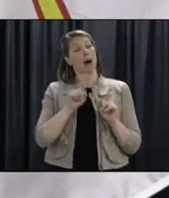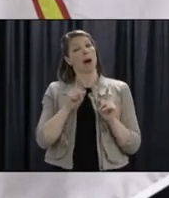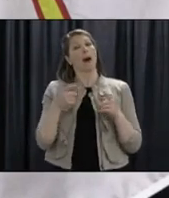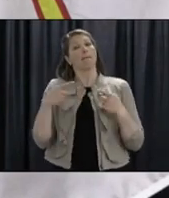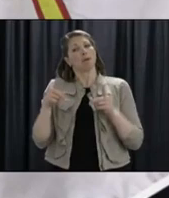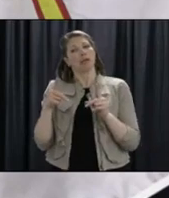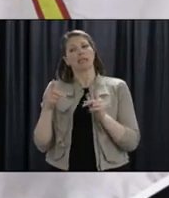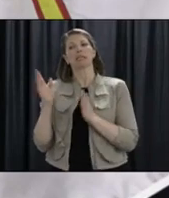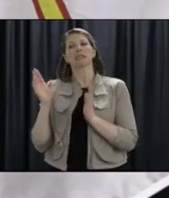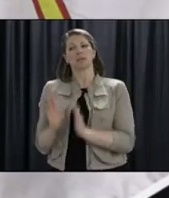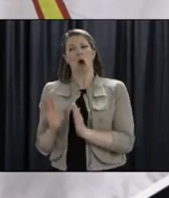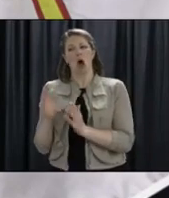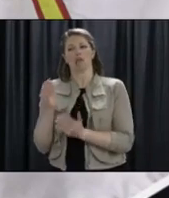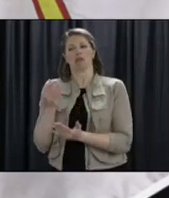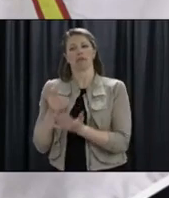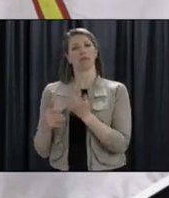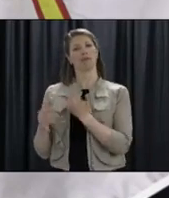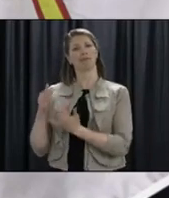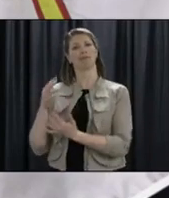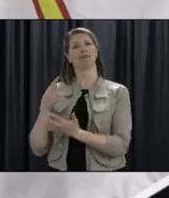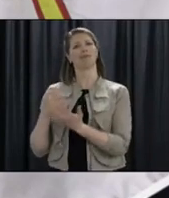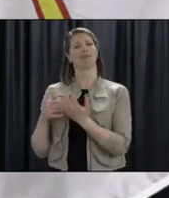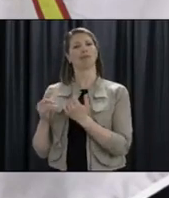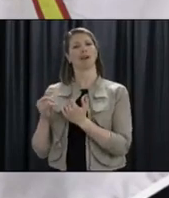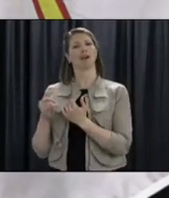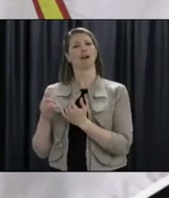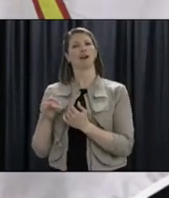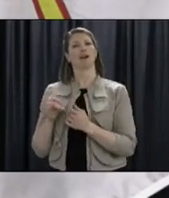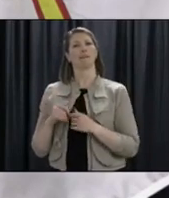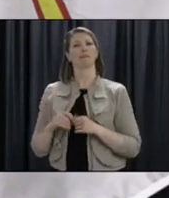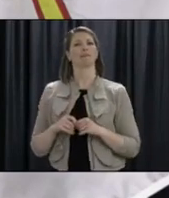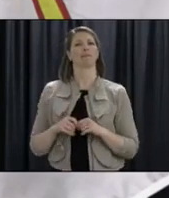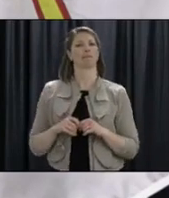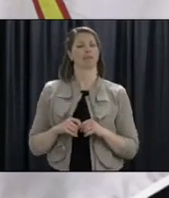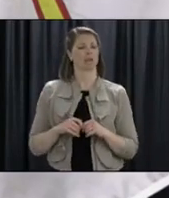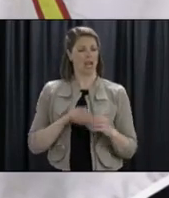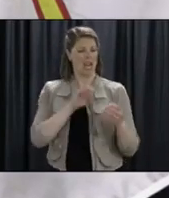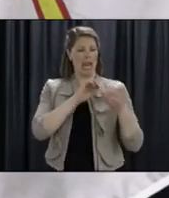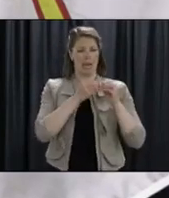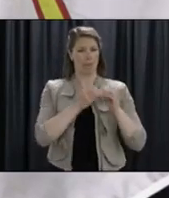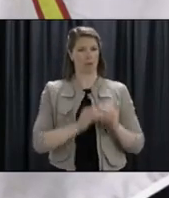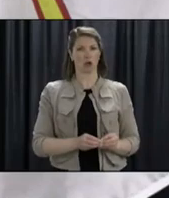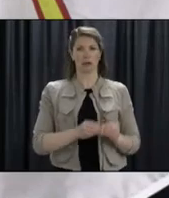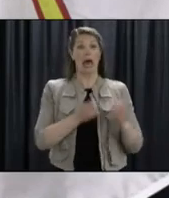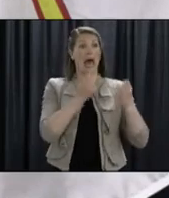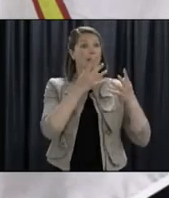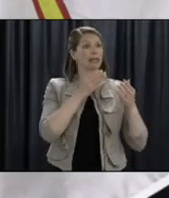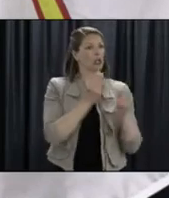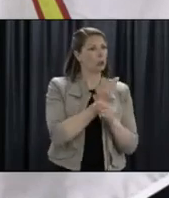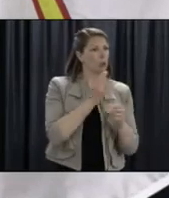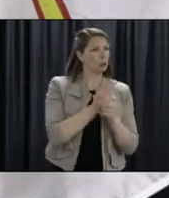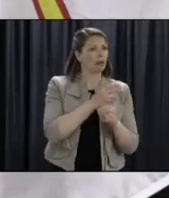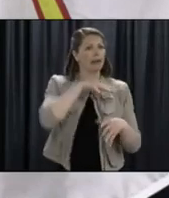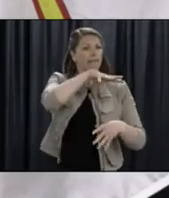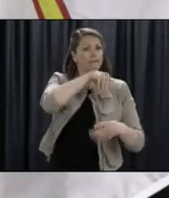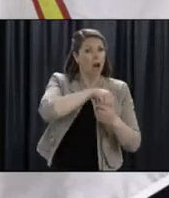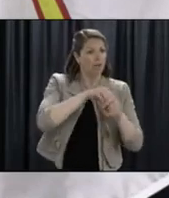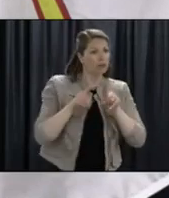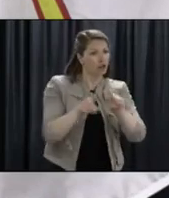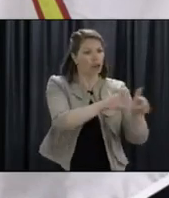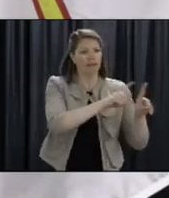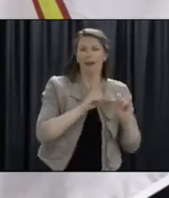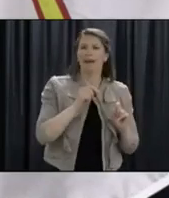some of these large families will be captured because the families are, you know, as it is. And so that'll be part of the modeling that will actually be done.